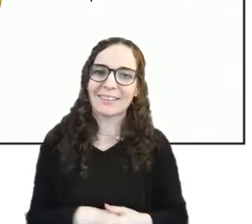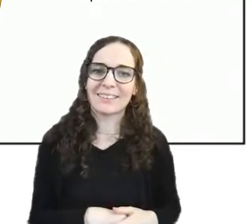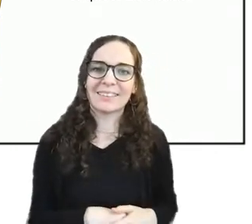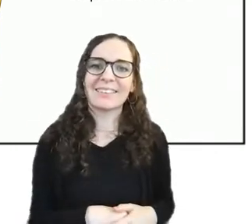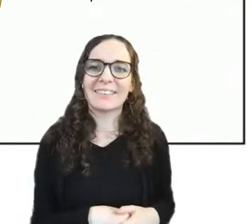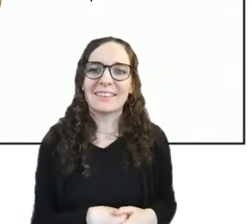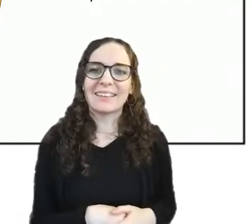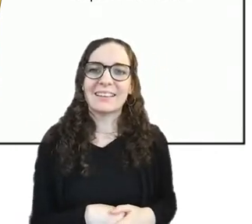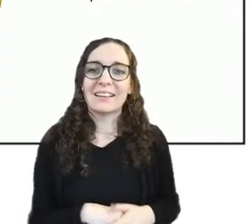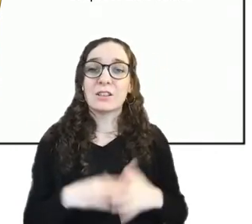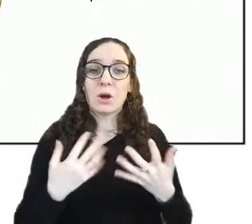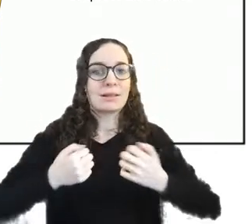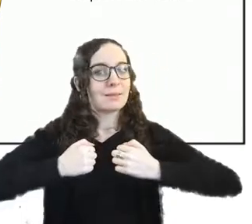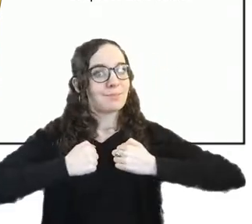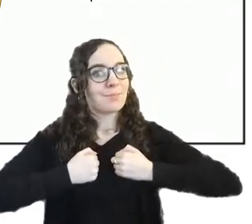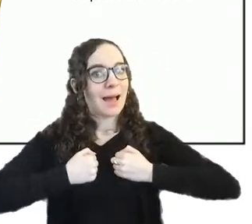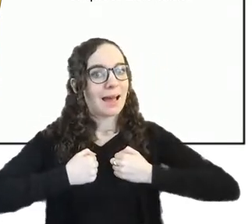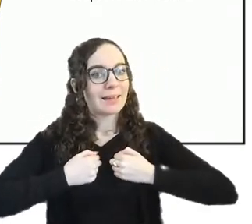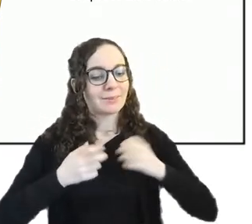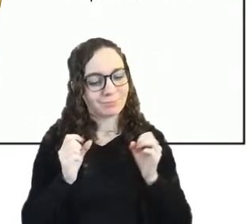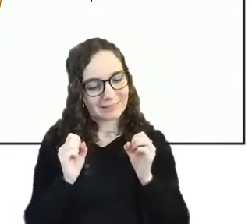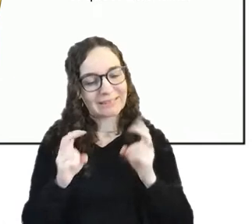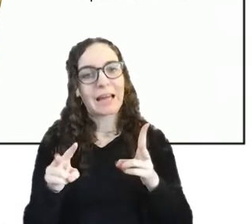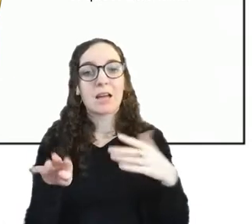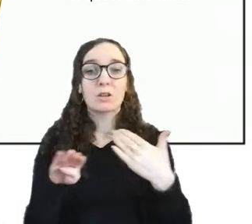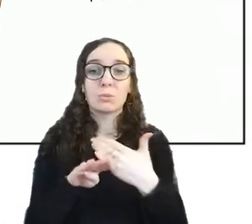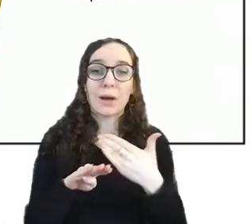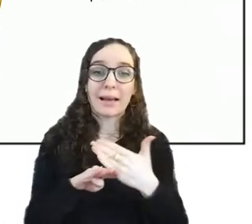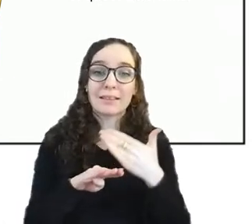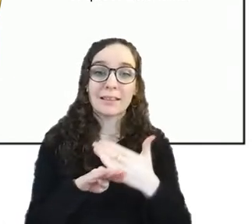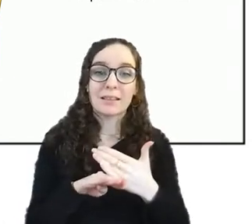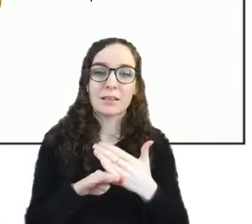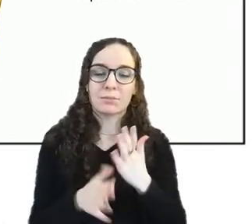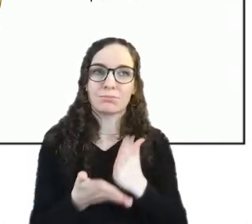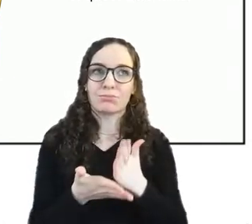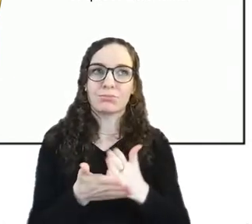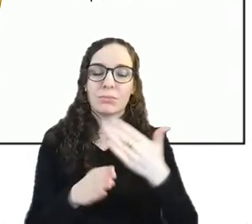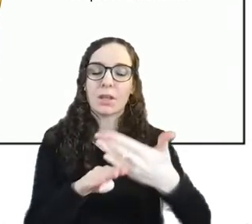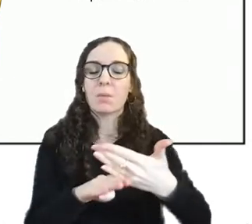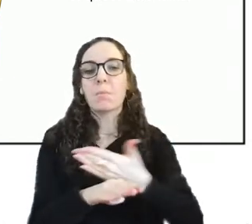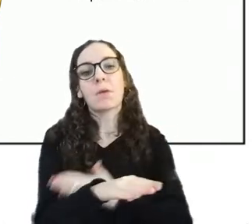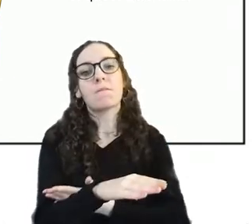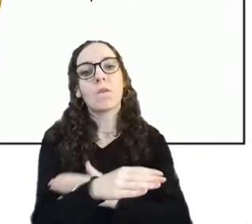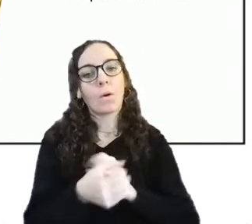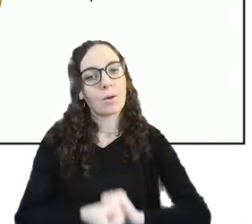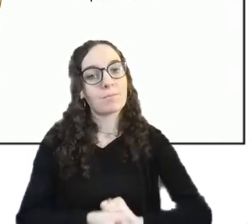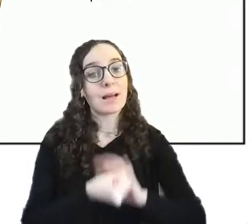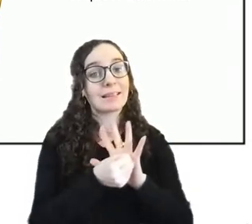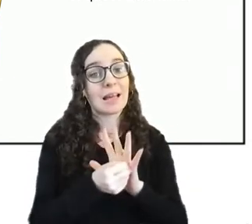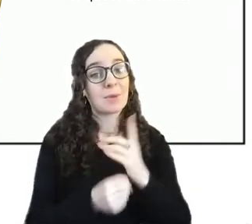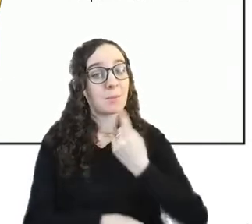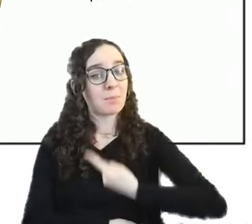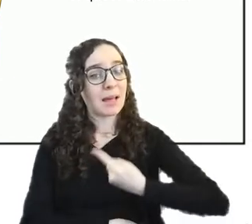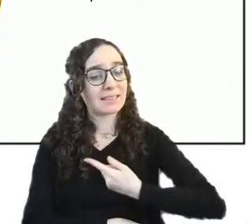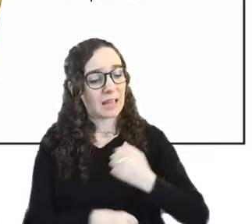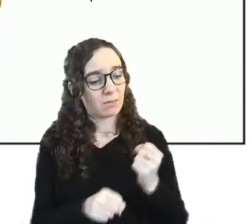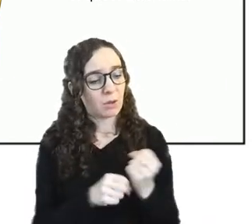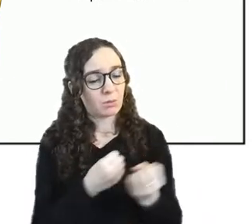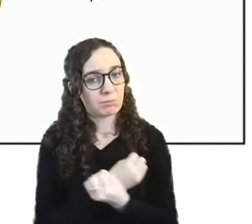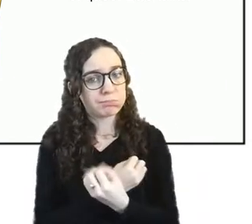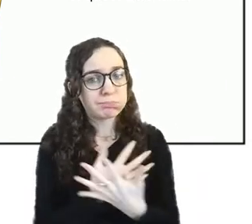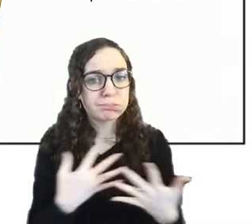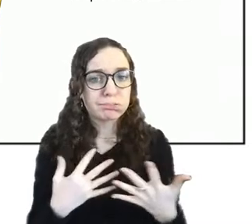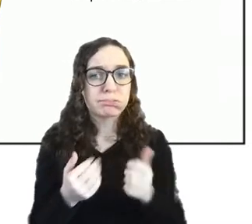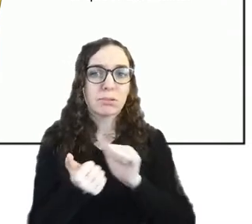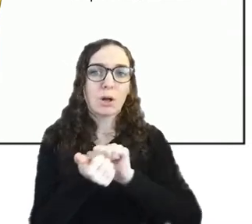my type of practice so um kind of before the pandemic i did a lot of this so co-design equitable design